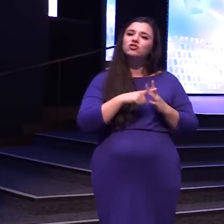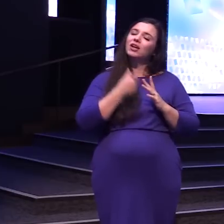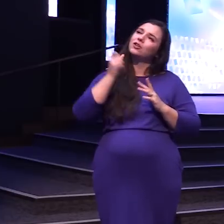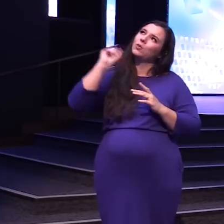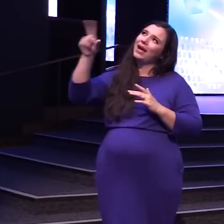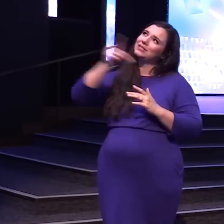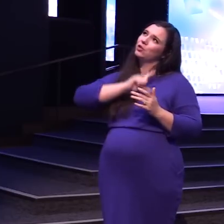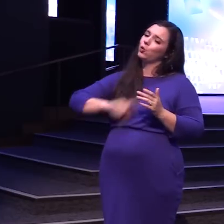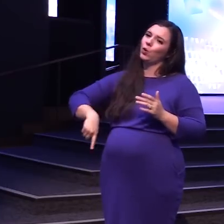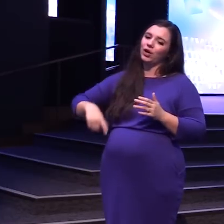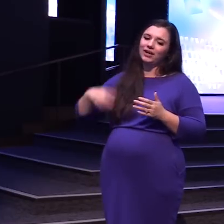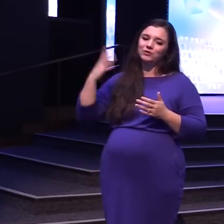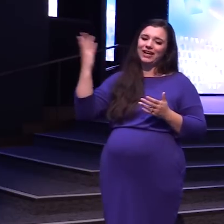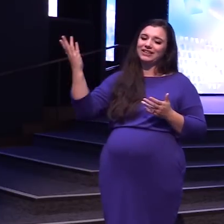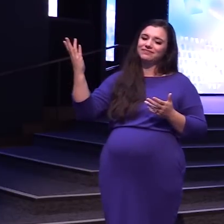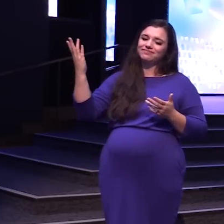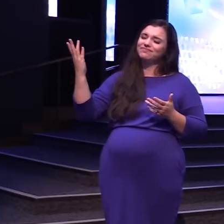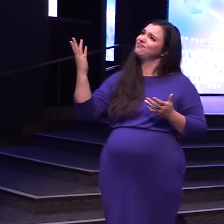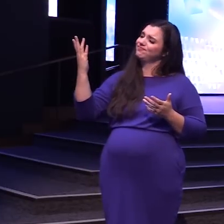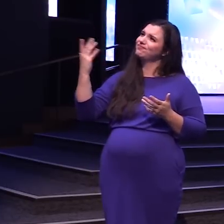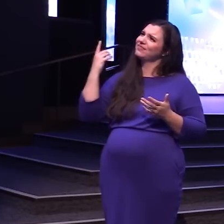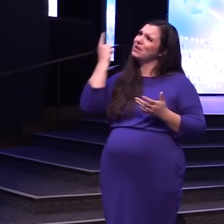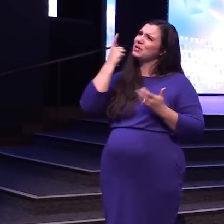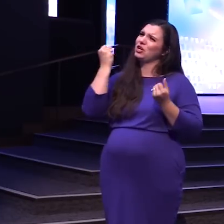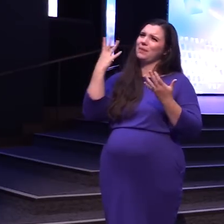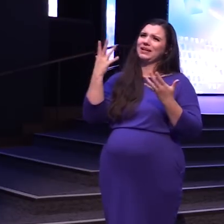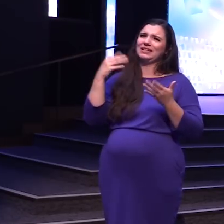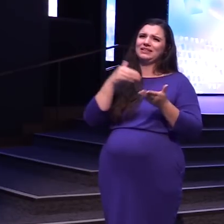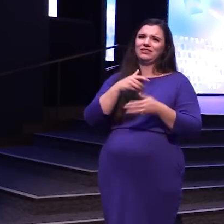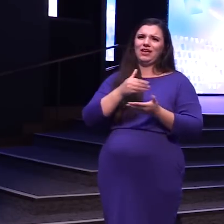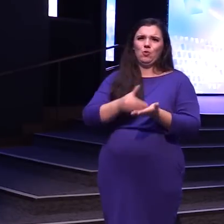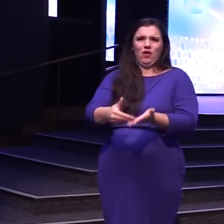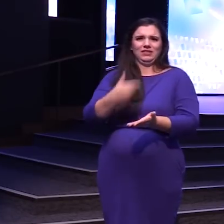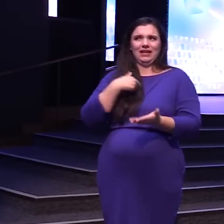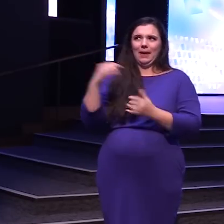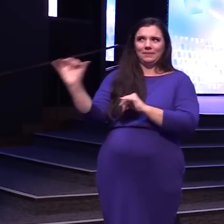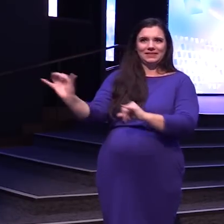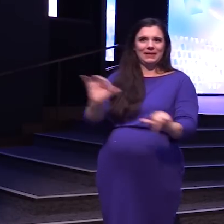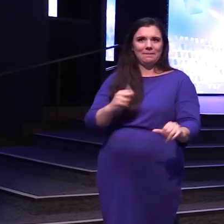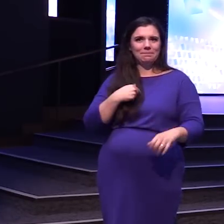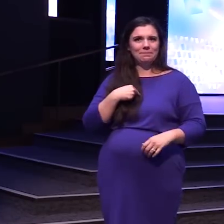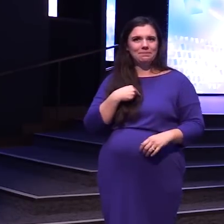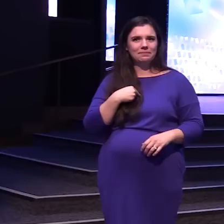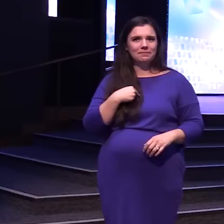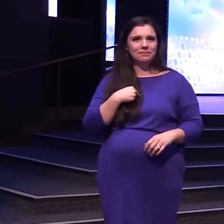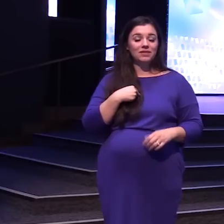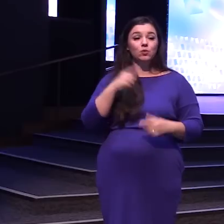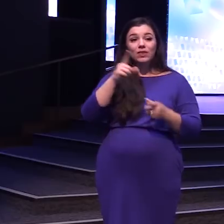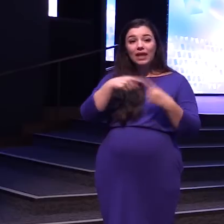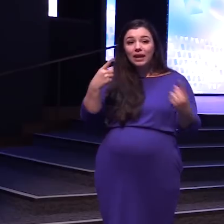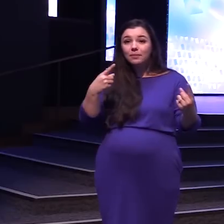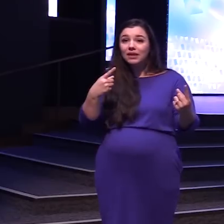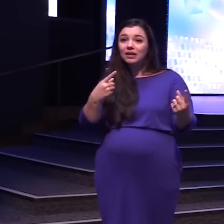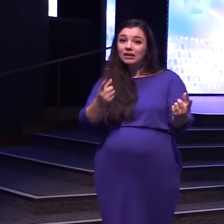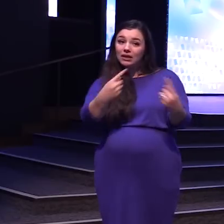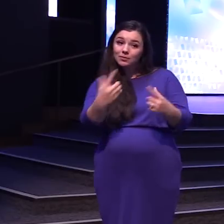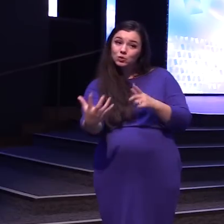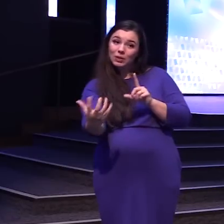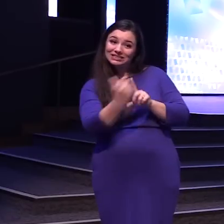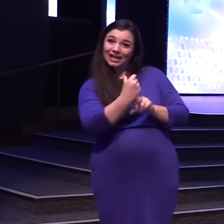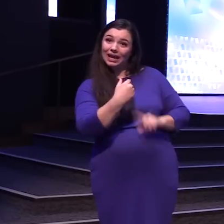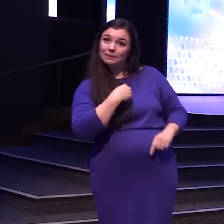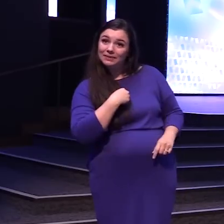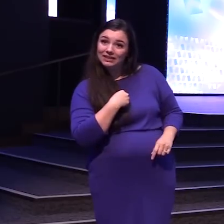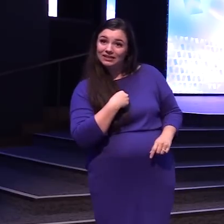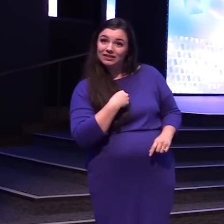The Lord I was like Well geez I wonder how many times I've done this Where The enemy Comes to Attack me